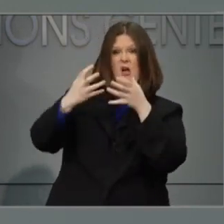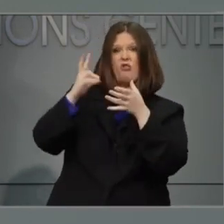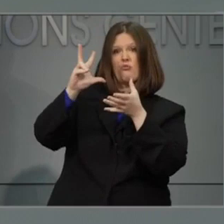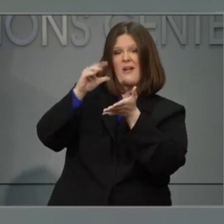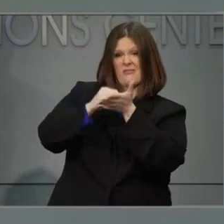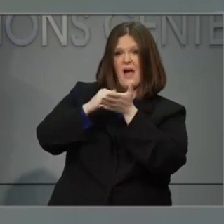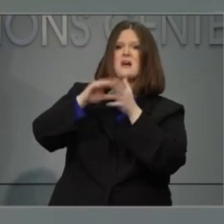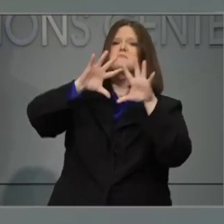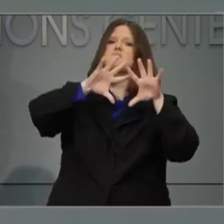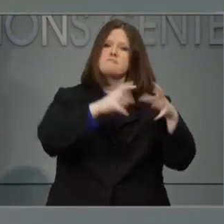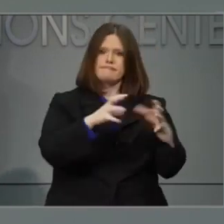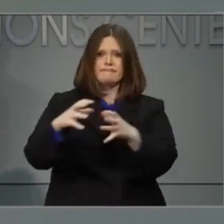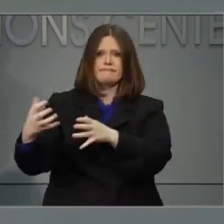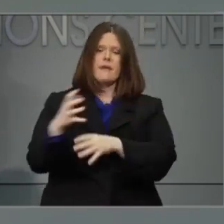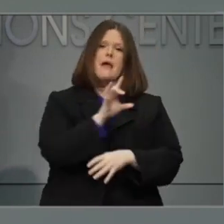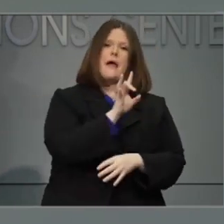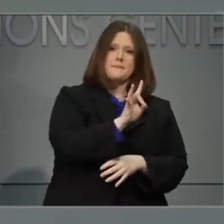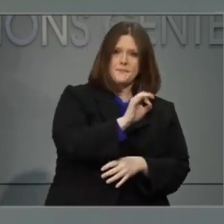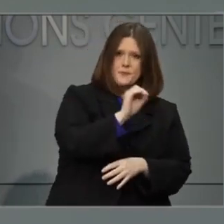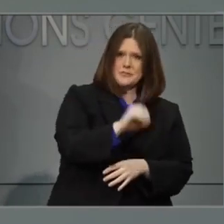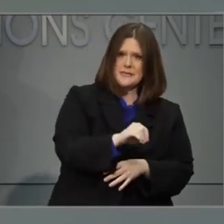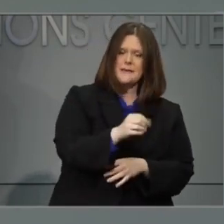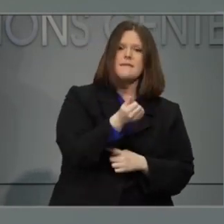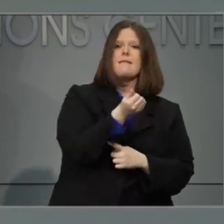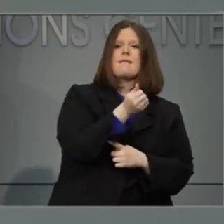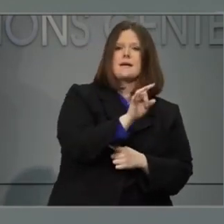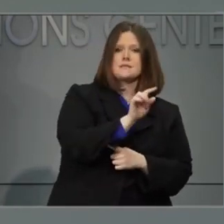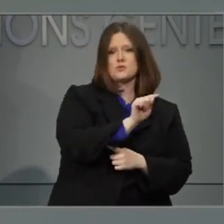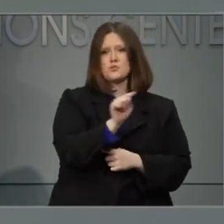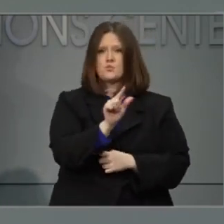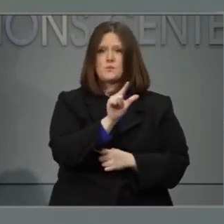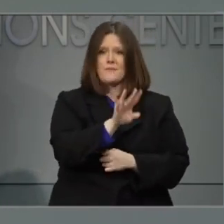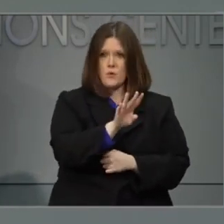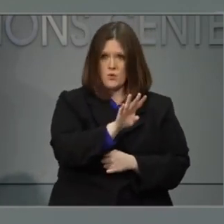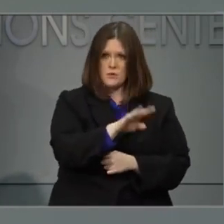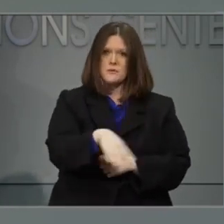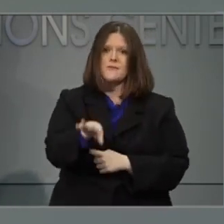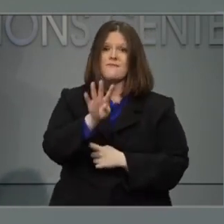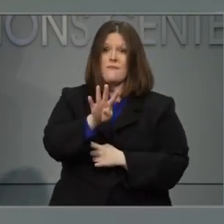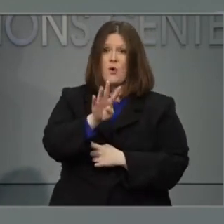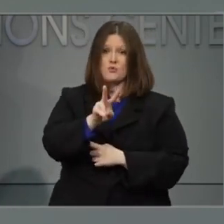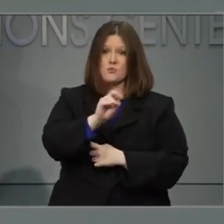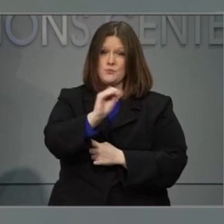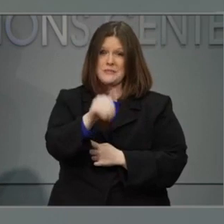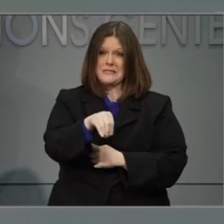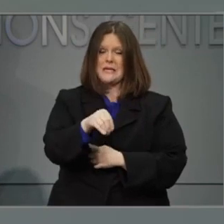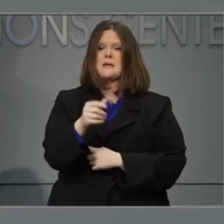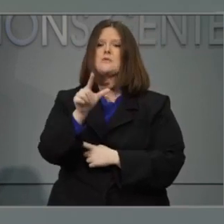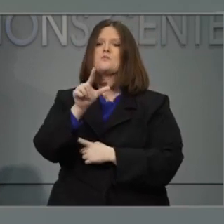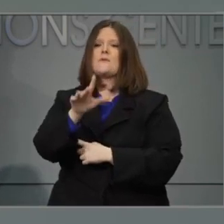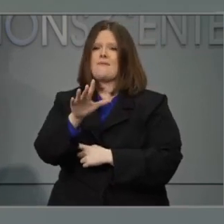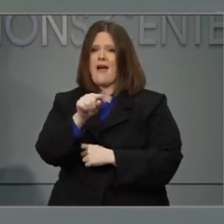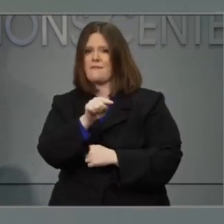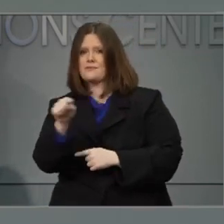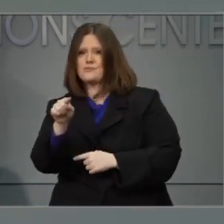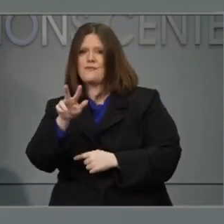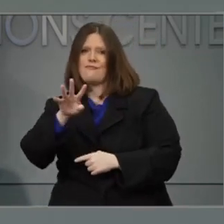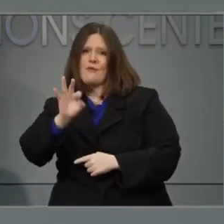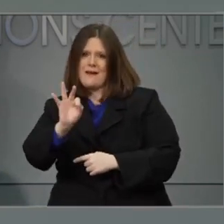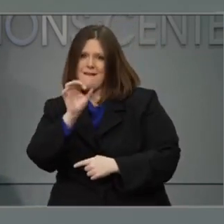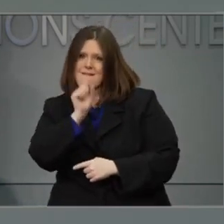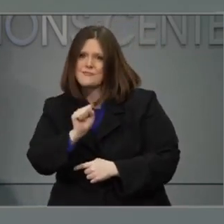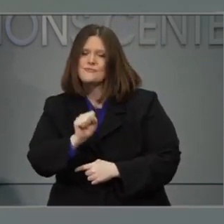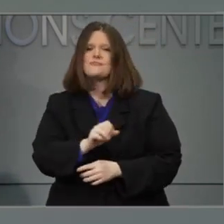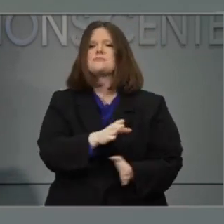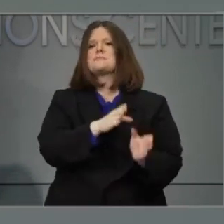8% of those are between the ages of 18 and 24. 42% are in people ages 25 to